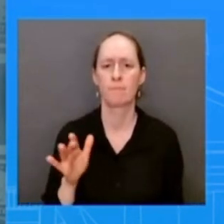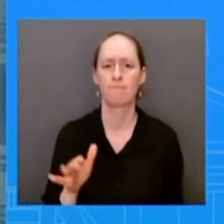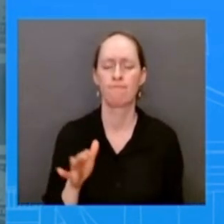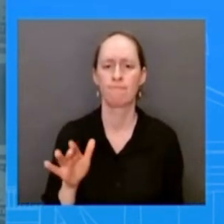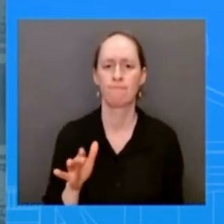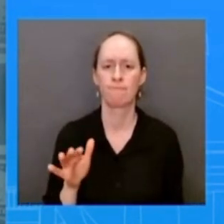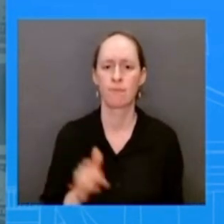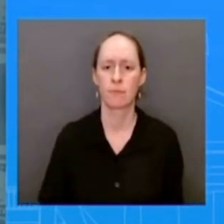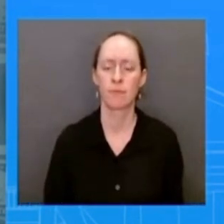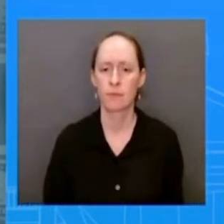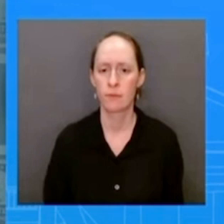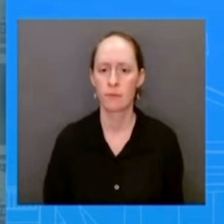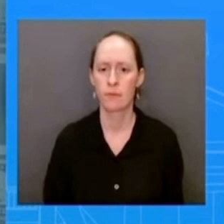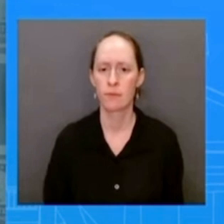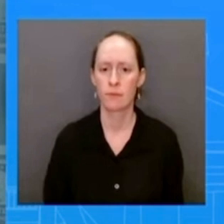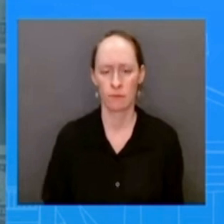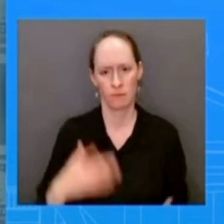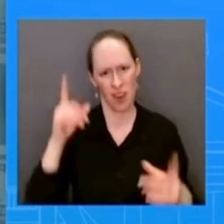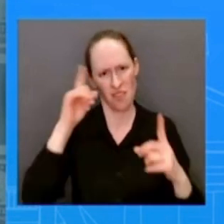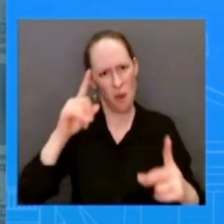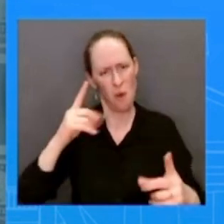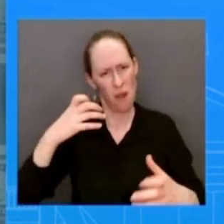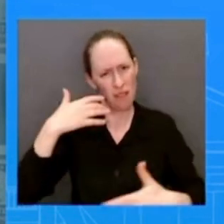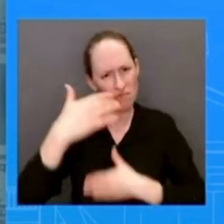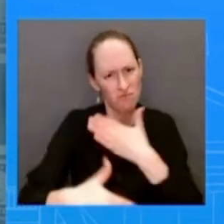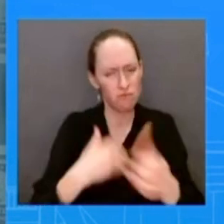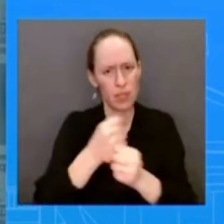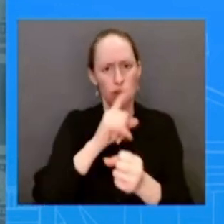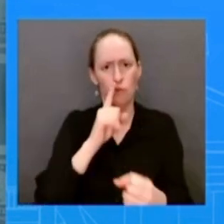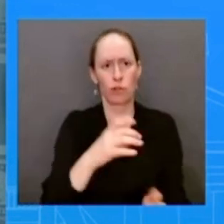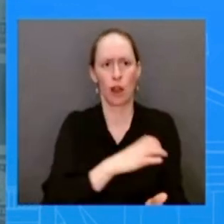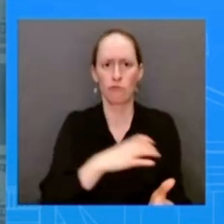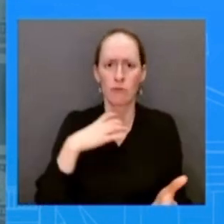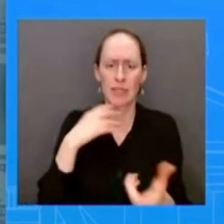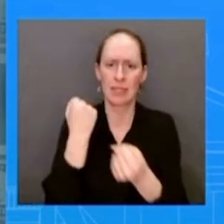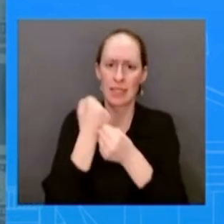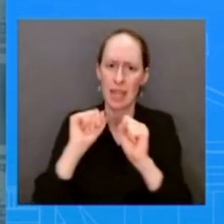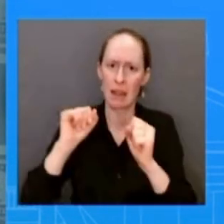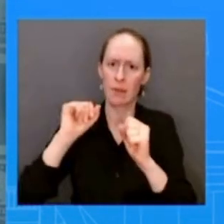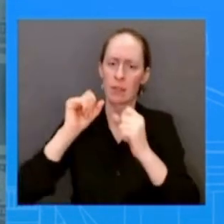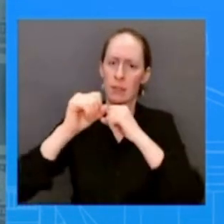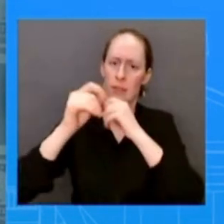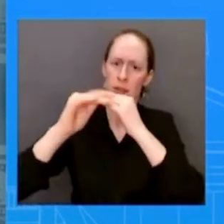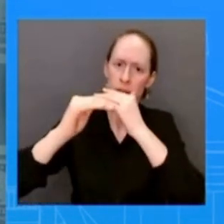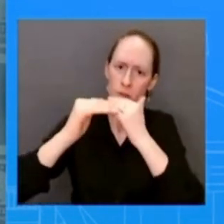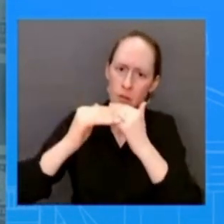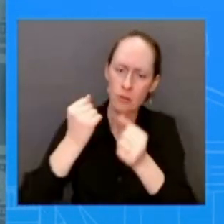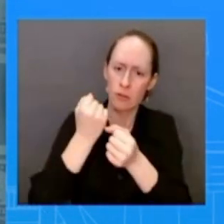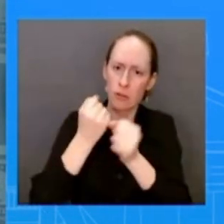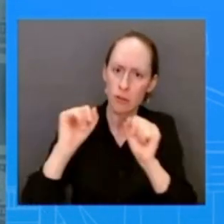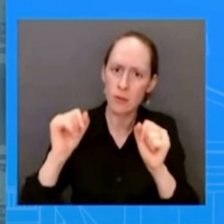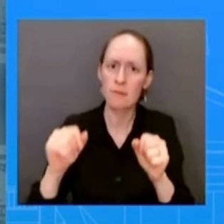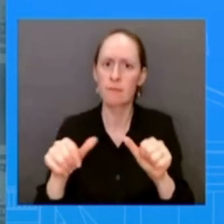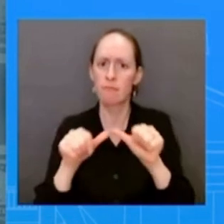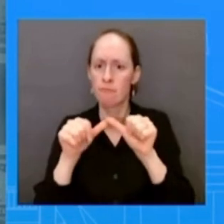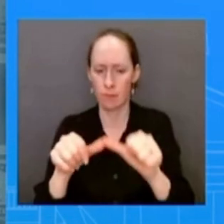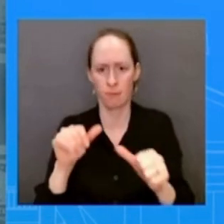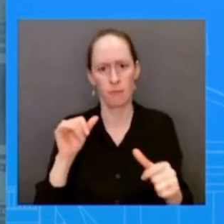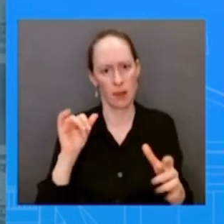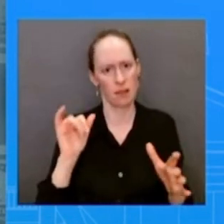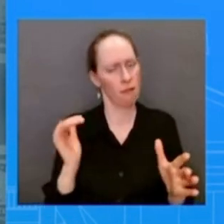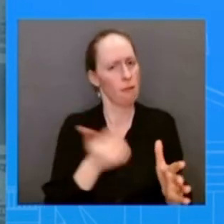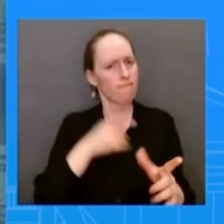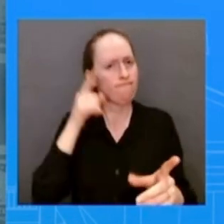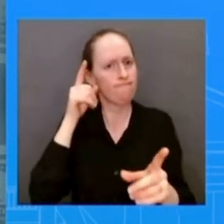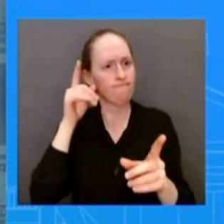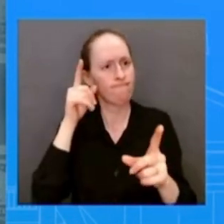secure remains uh congressional leaders number one goal and that should be our focus and that should be what should be considered here um and